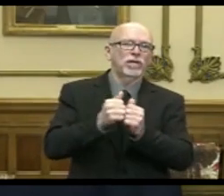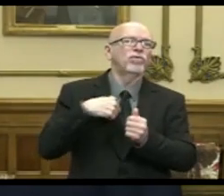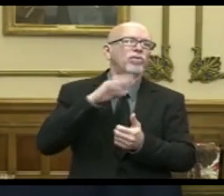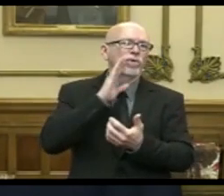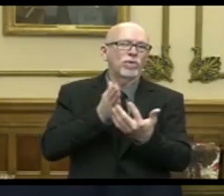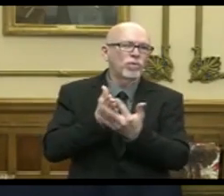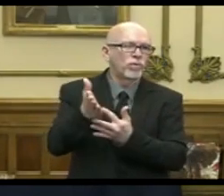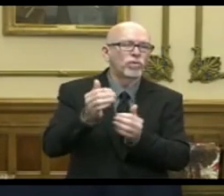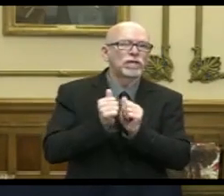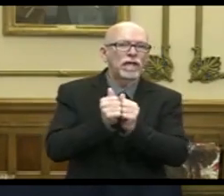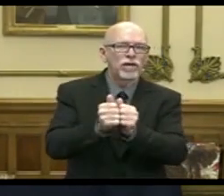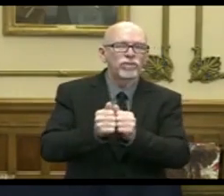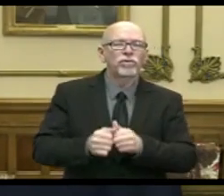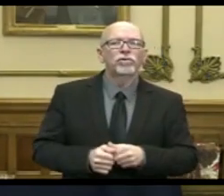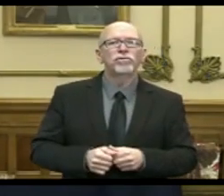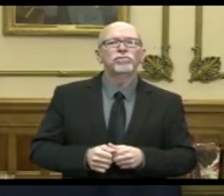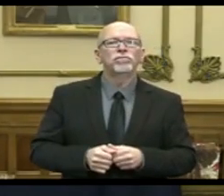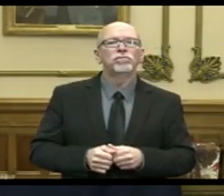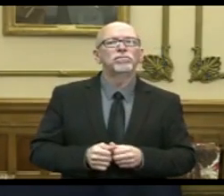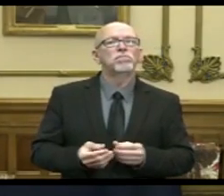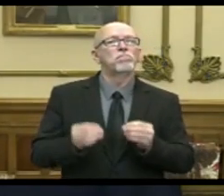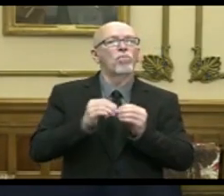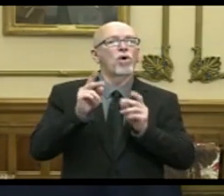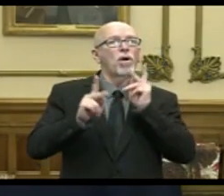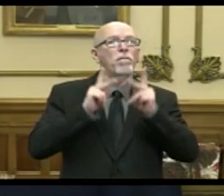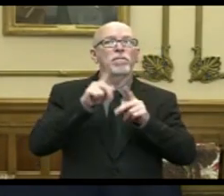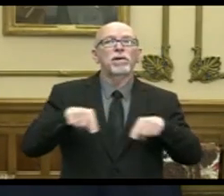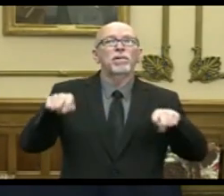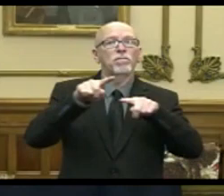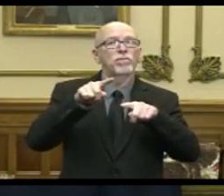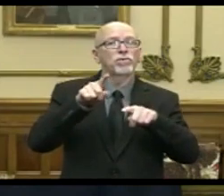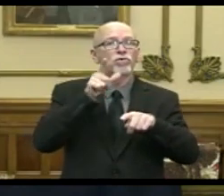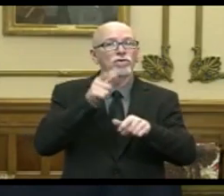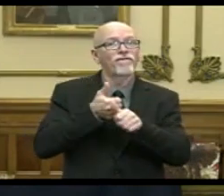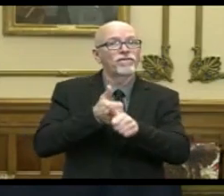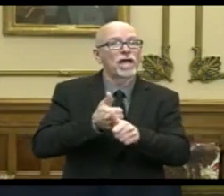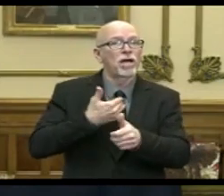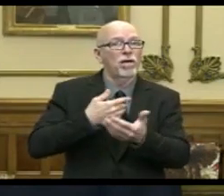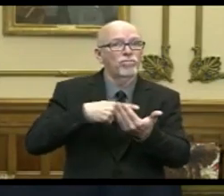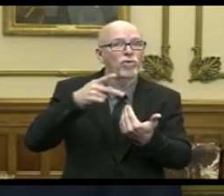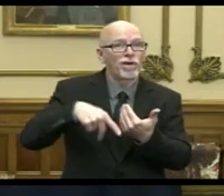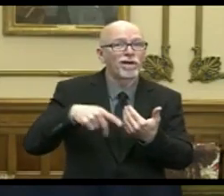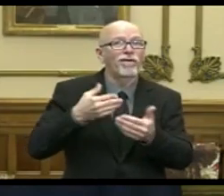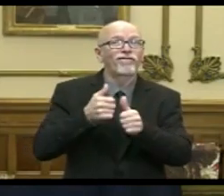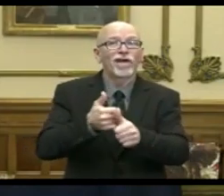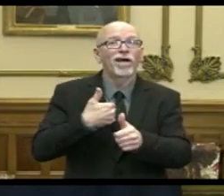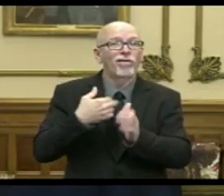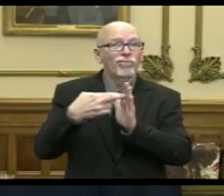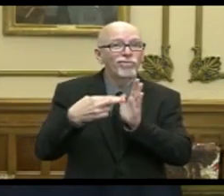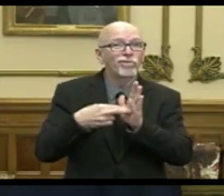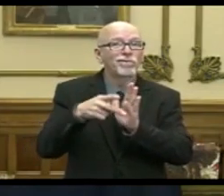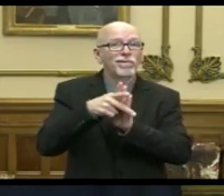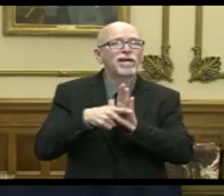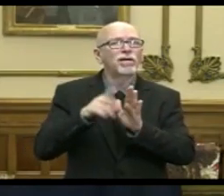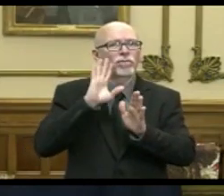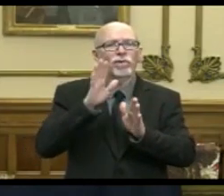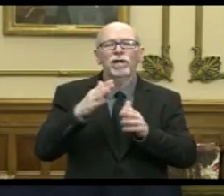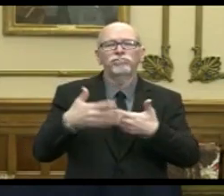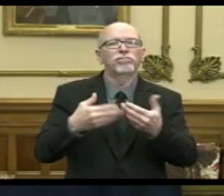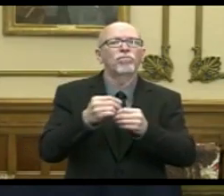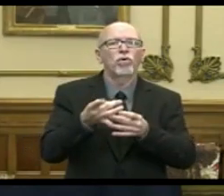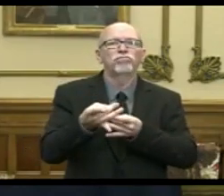it together. And the more folks who are with the program means that we get through it more efficiently and